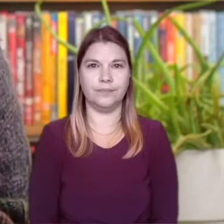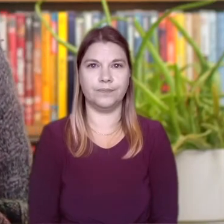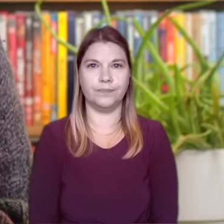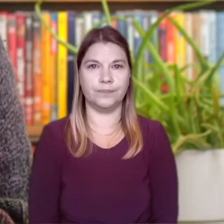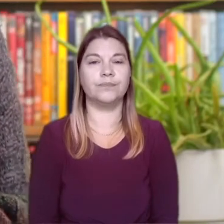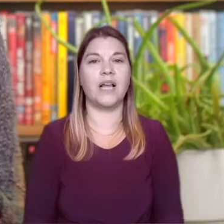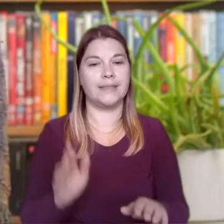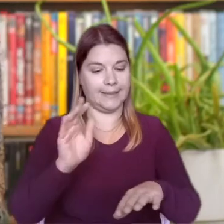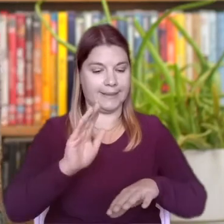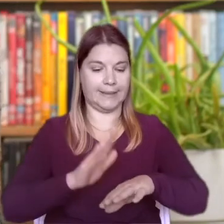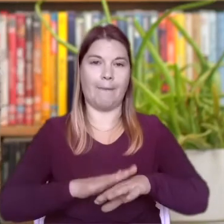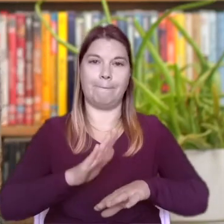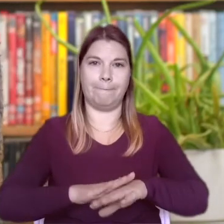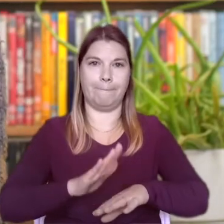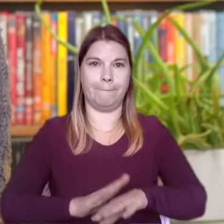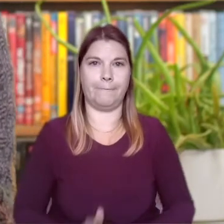I tap the box.